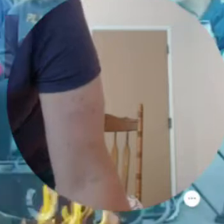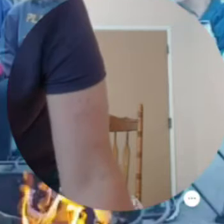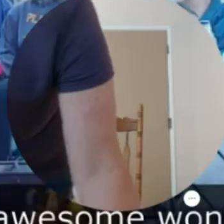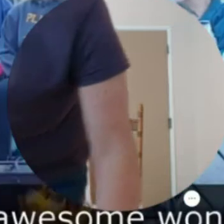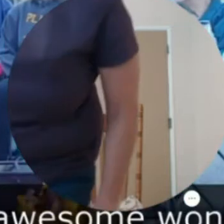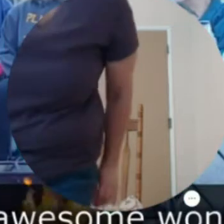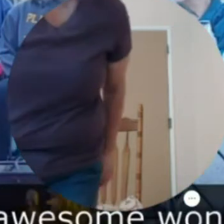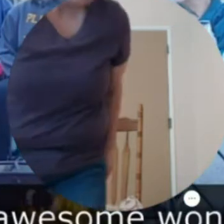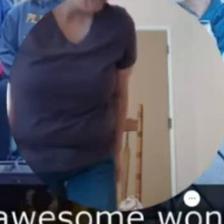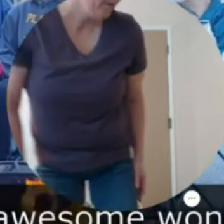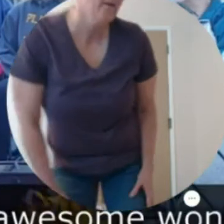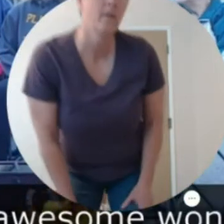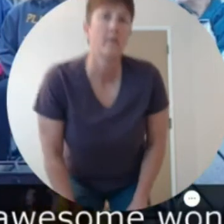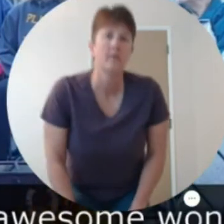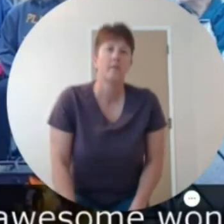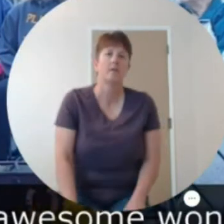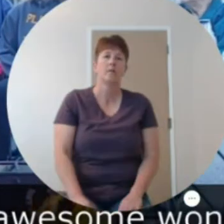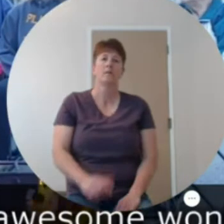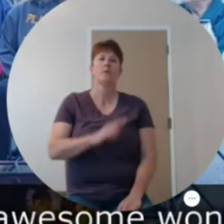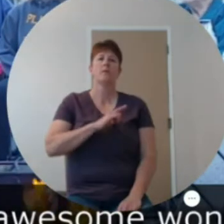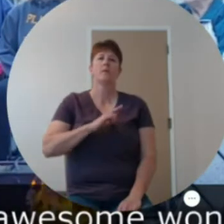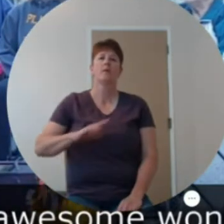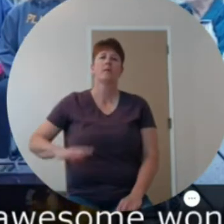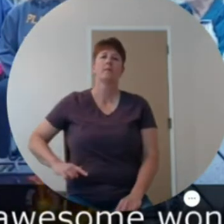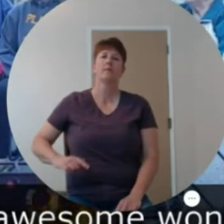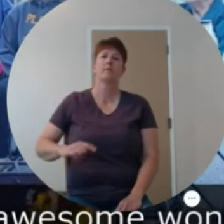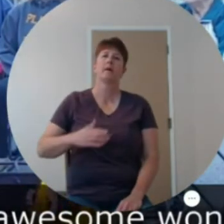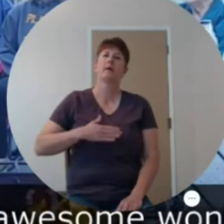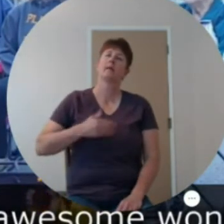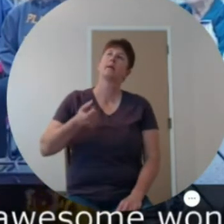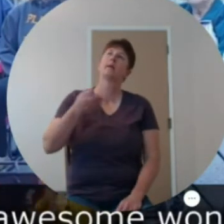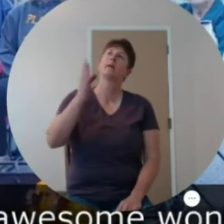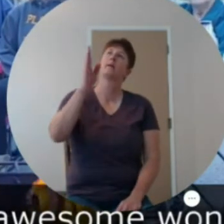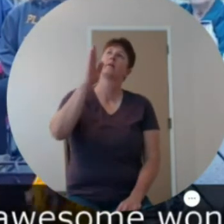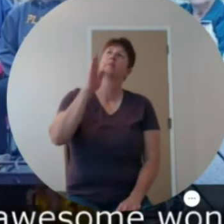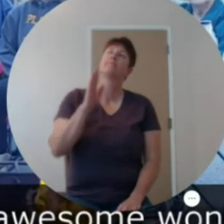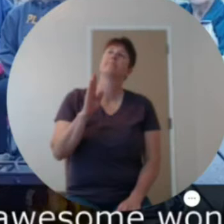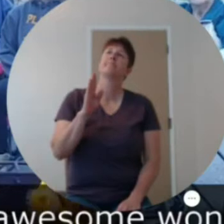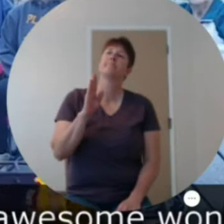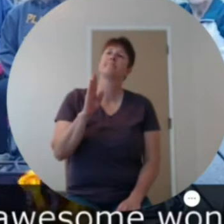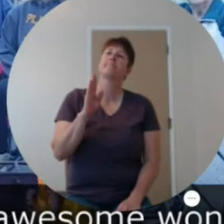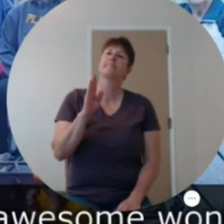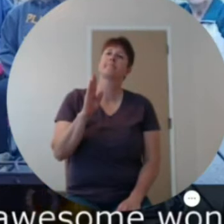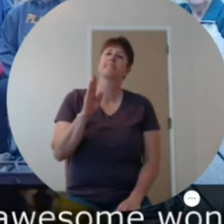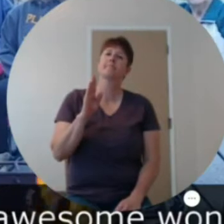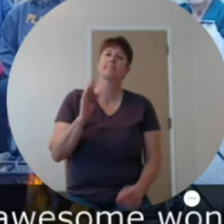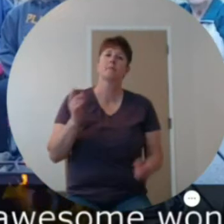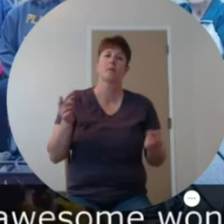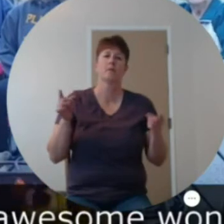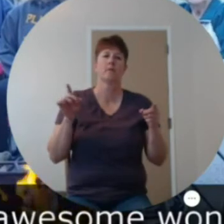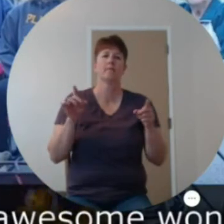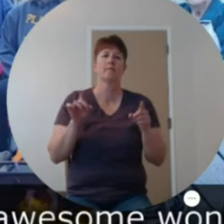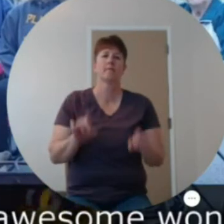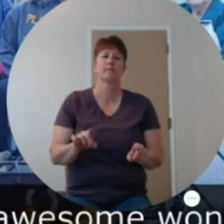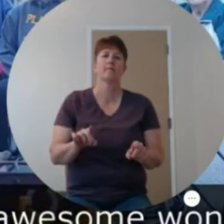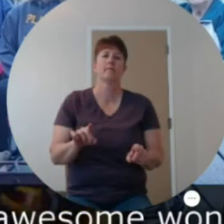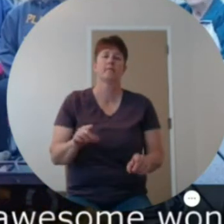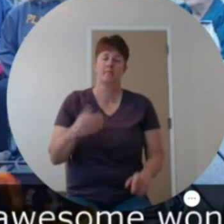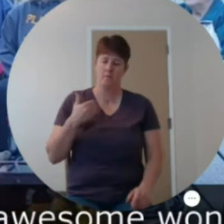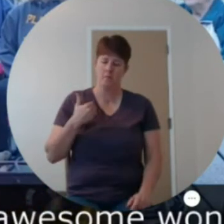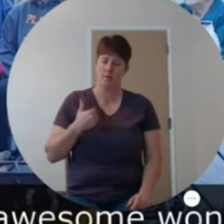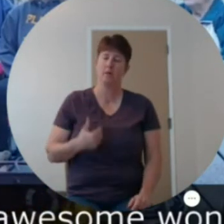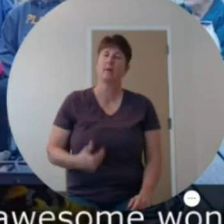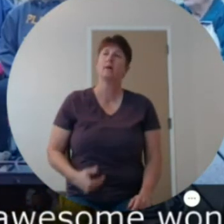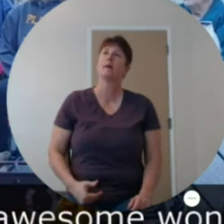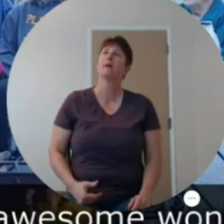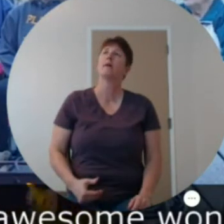Oh Lord my God, when I